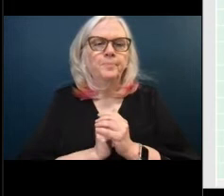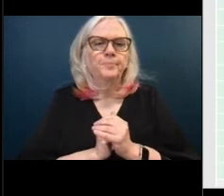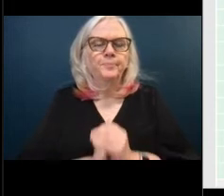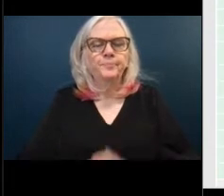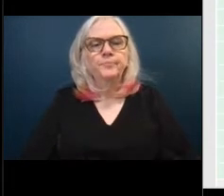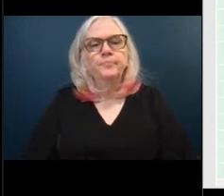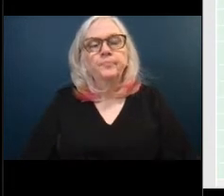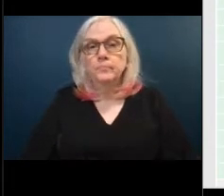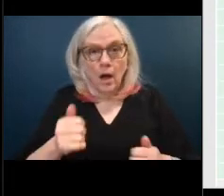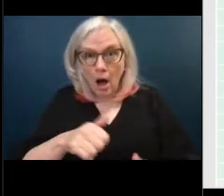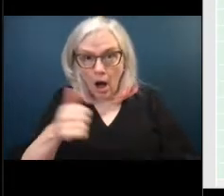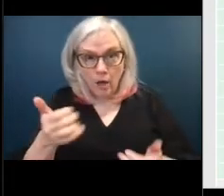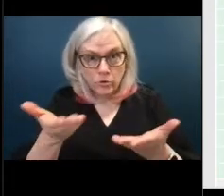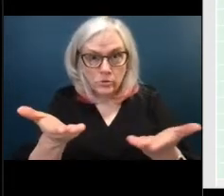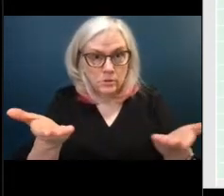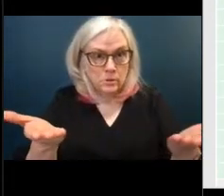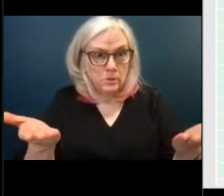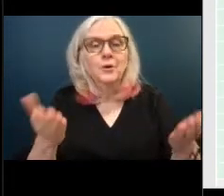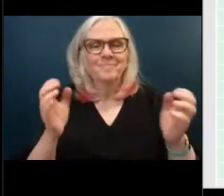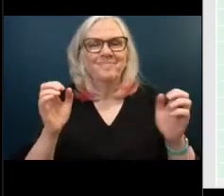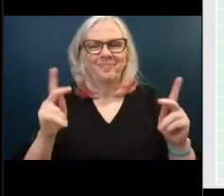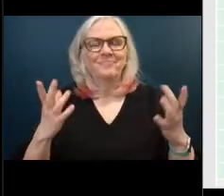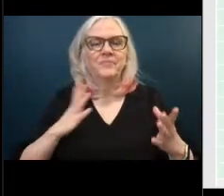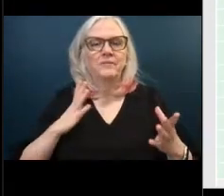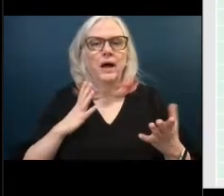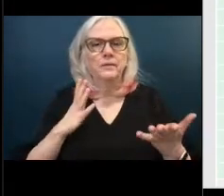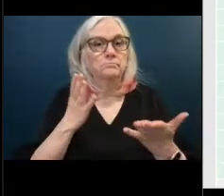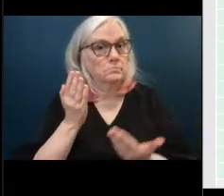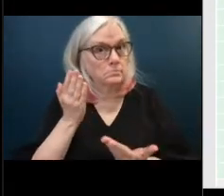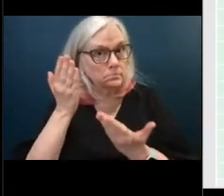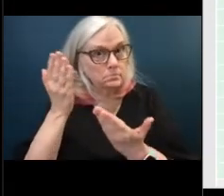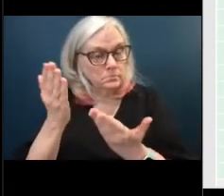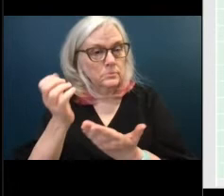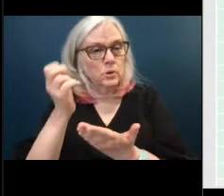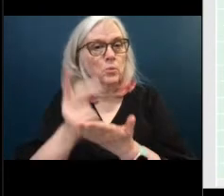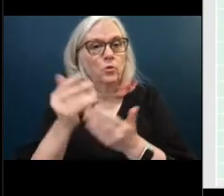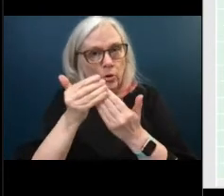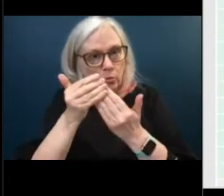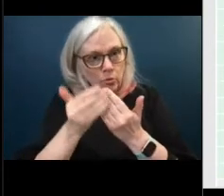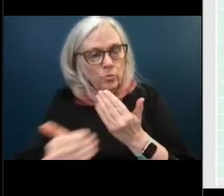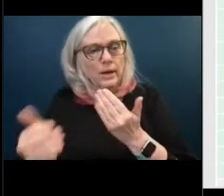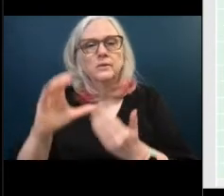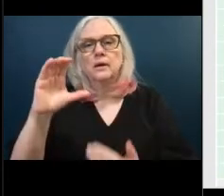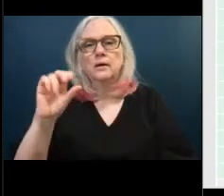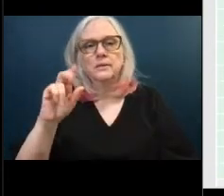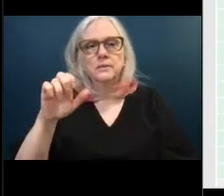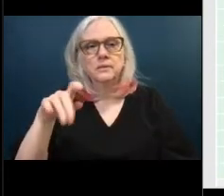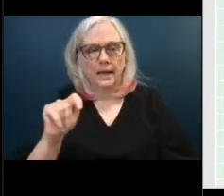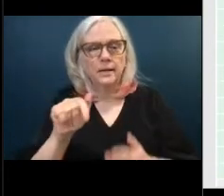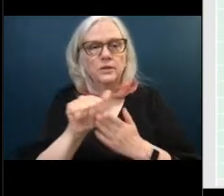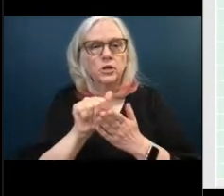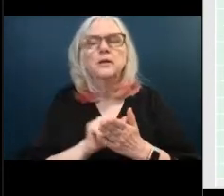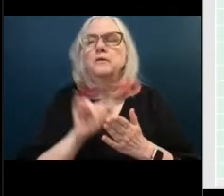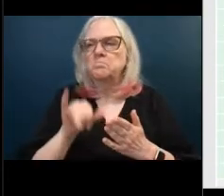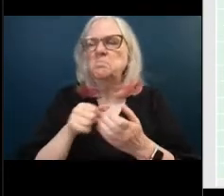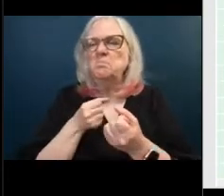any others all right we have a motion to approve the remainder of the consent agenda so move we have a motion